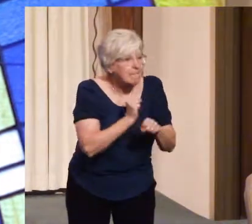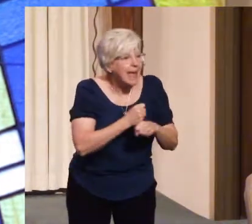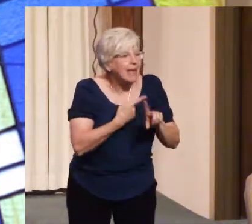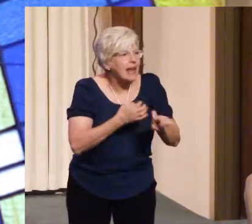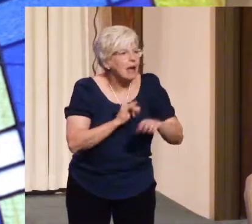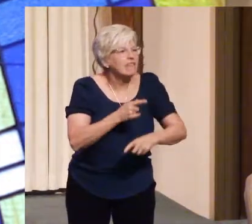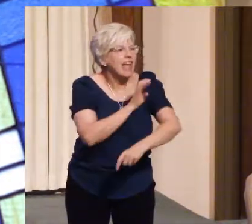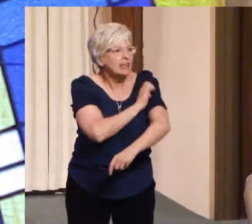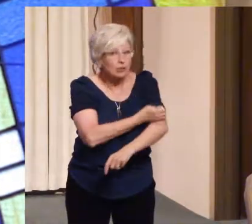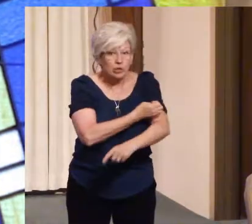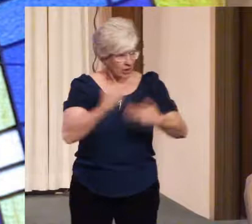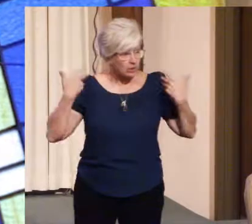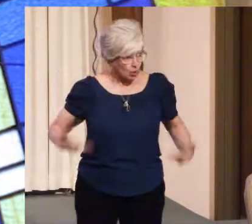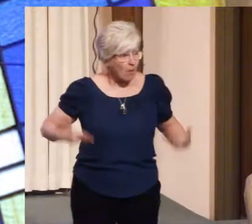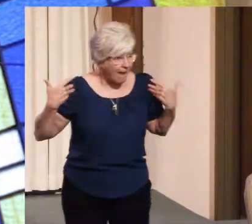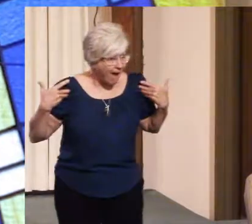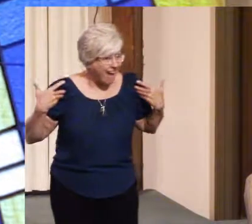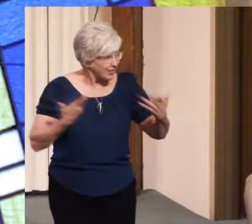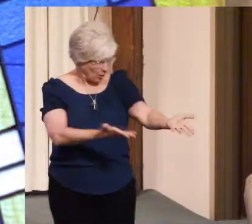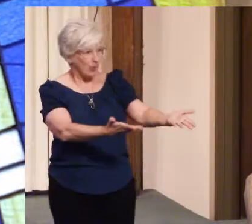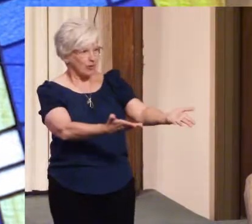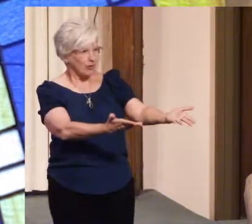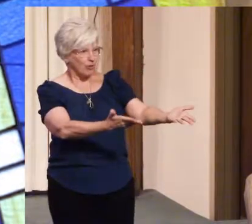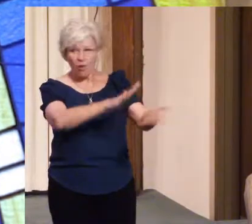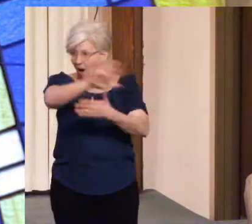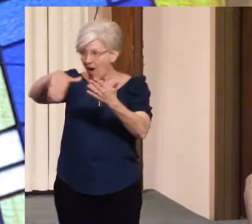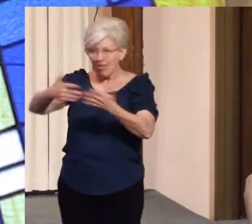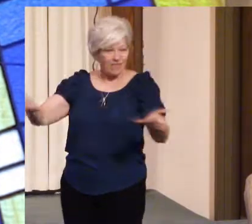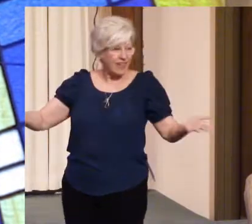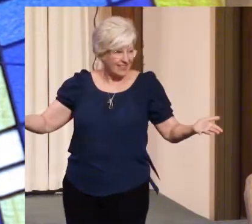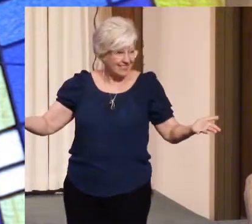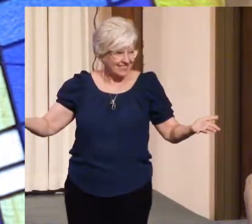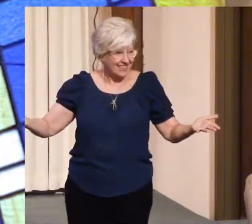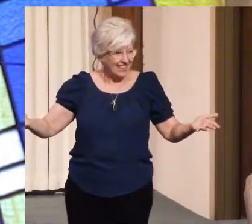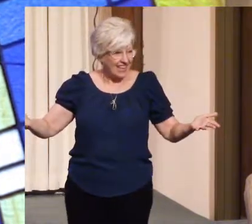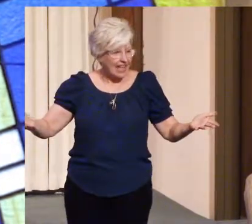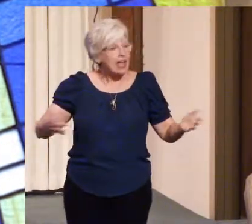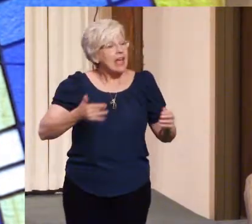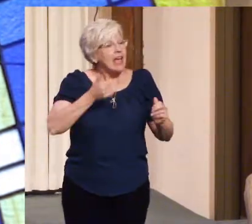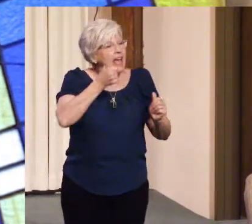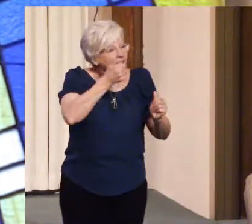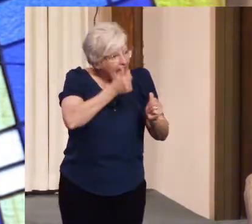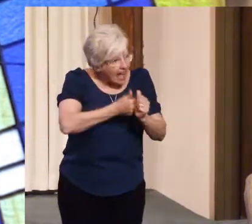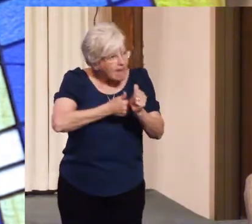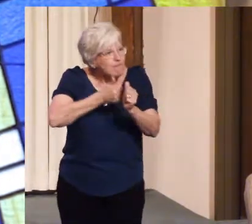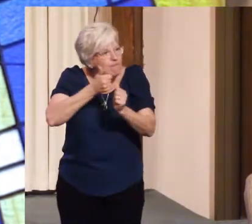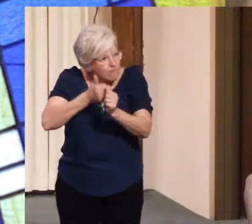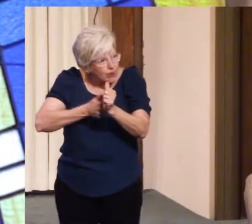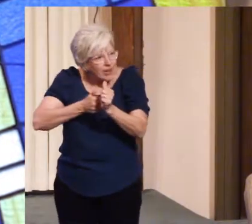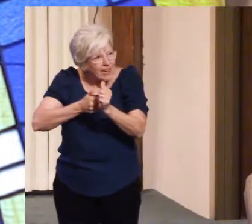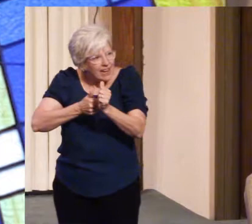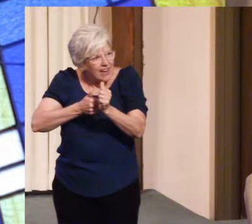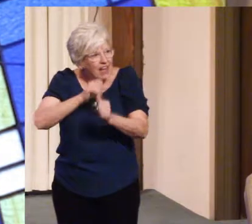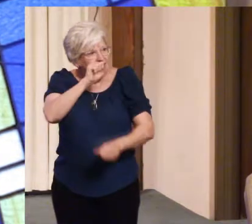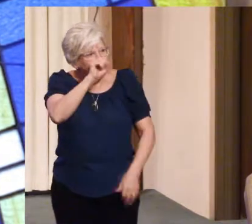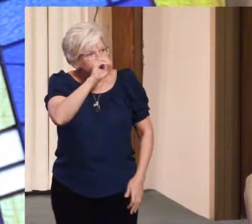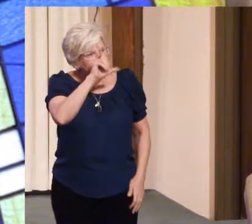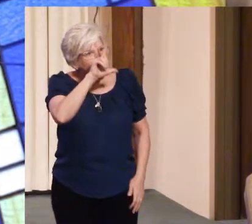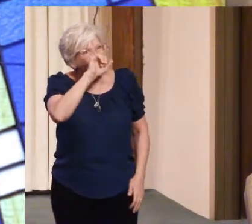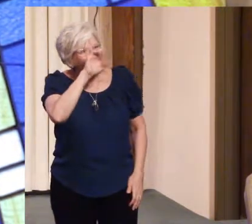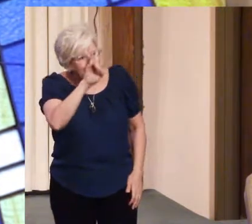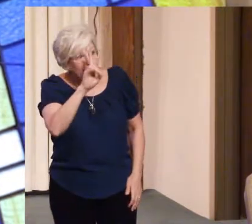So are you. So are we all. Every solid appearing thing is actually